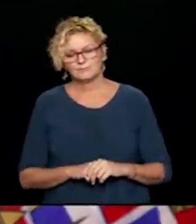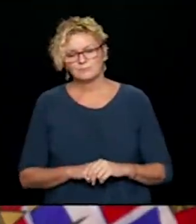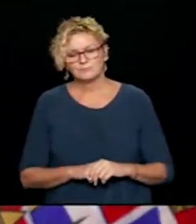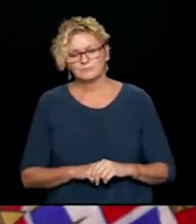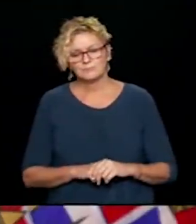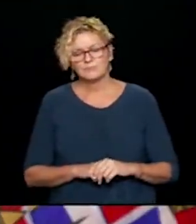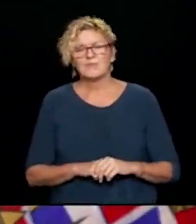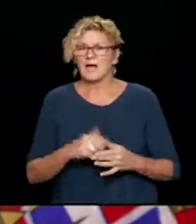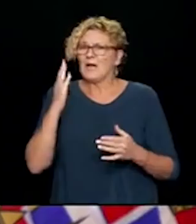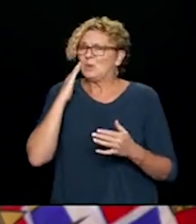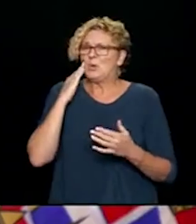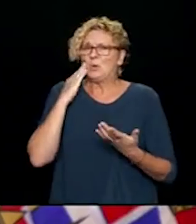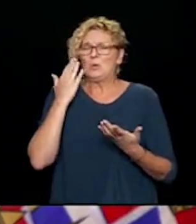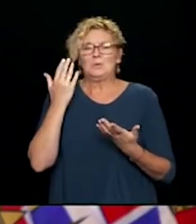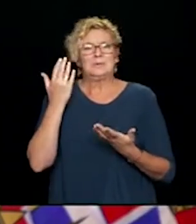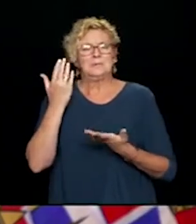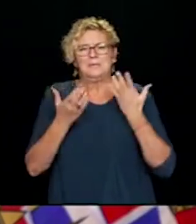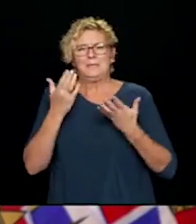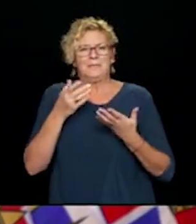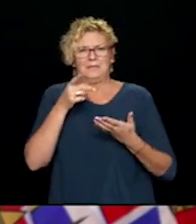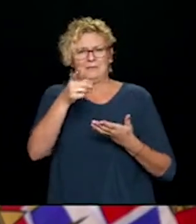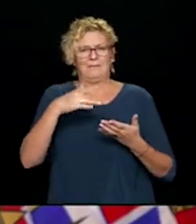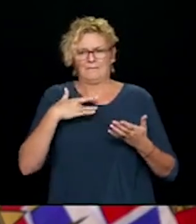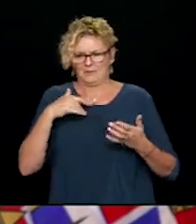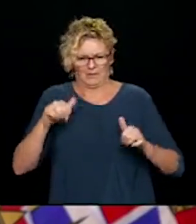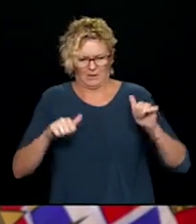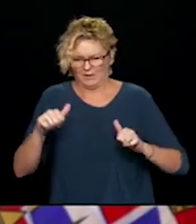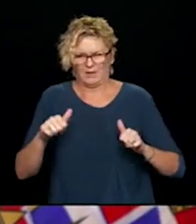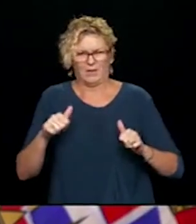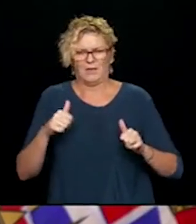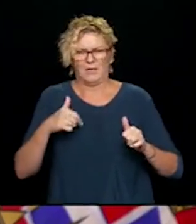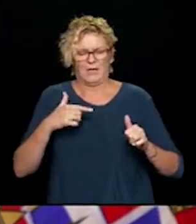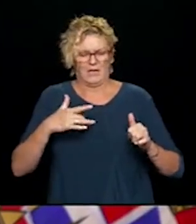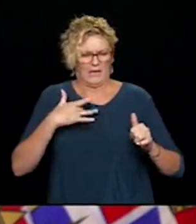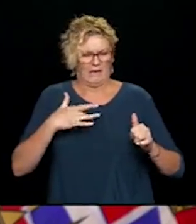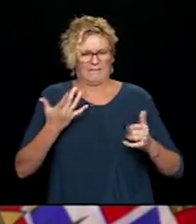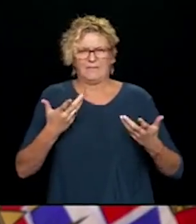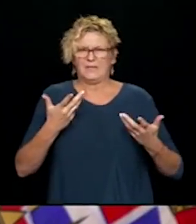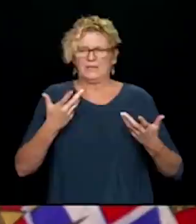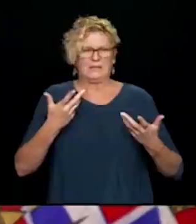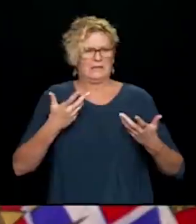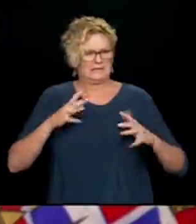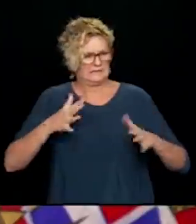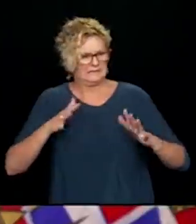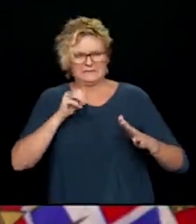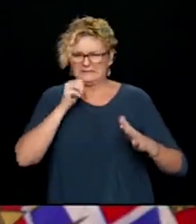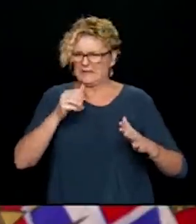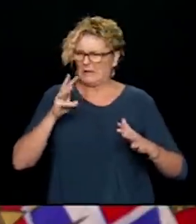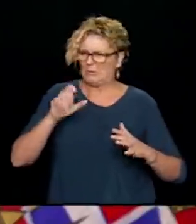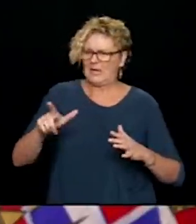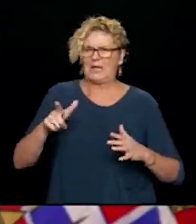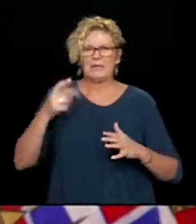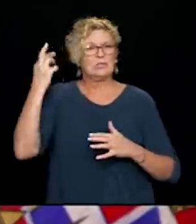It is also challenging to know if some of these symptoms that we have from COVID are related to the air quality or vice versa.